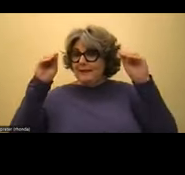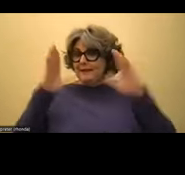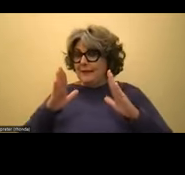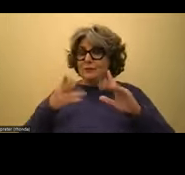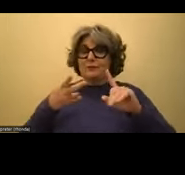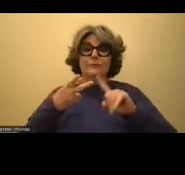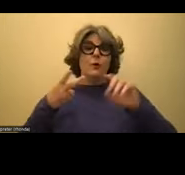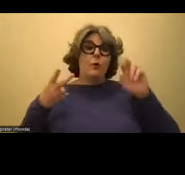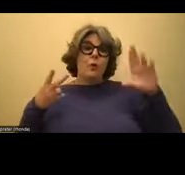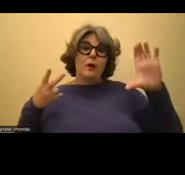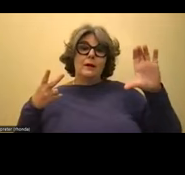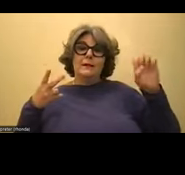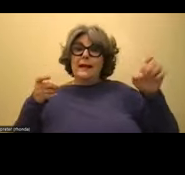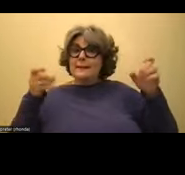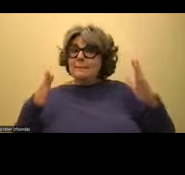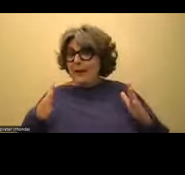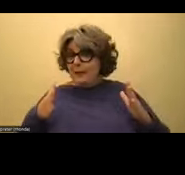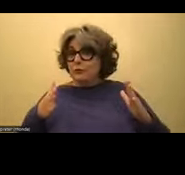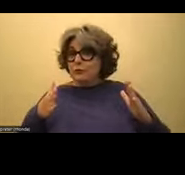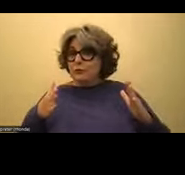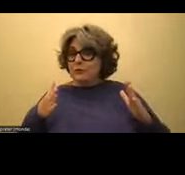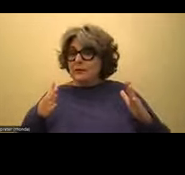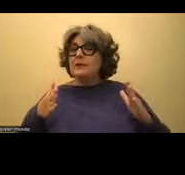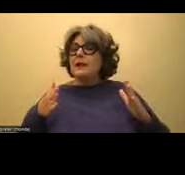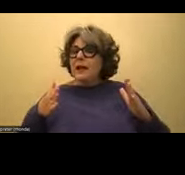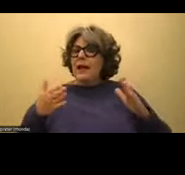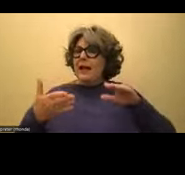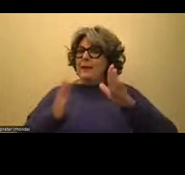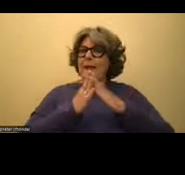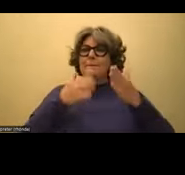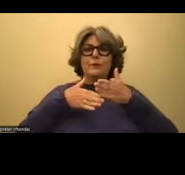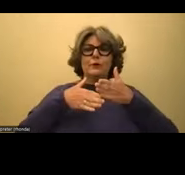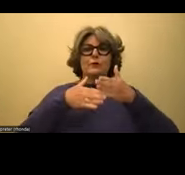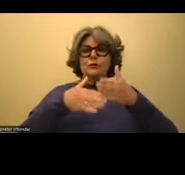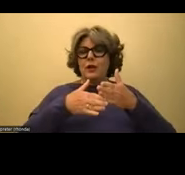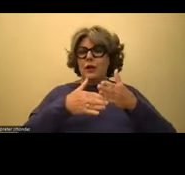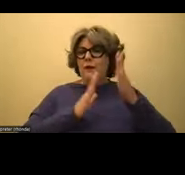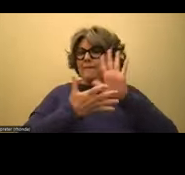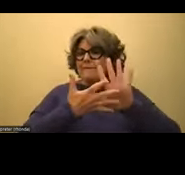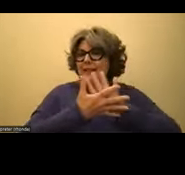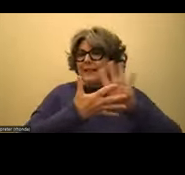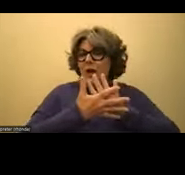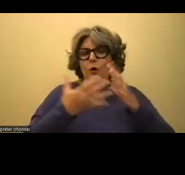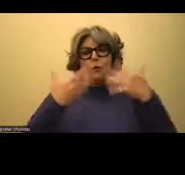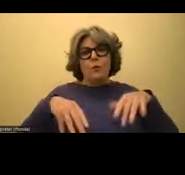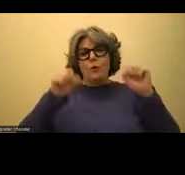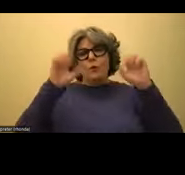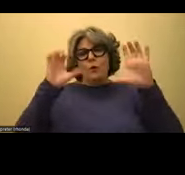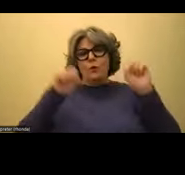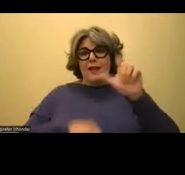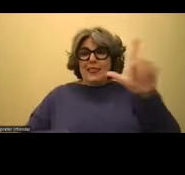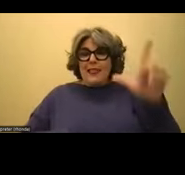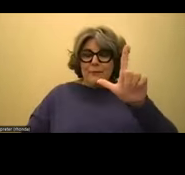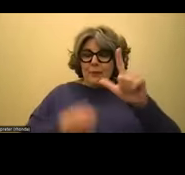managers, and then take a few minutes and look at a Bookshare video. Bookshare has an amazing library of resources,